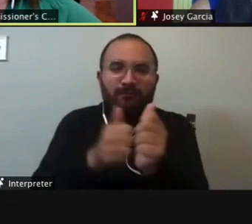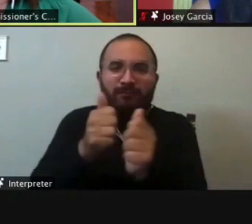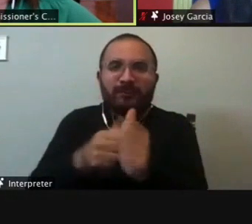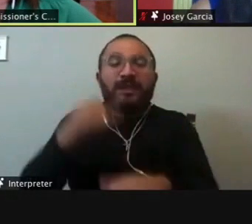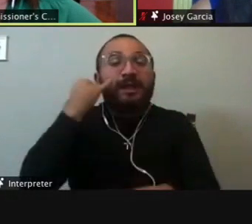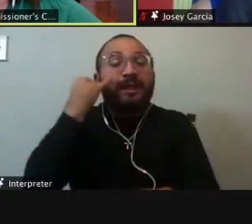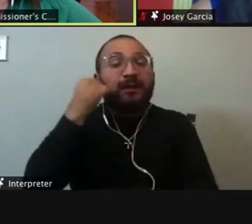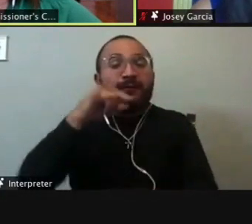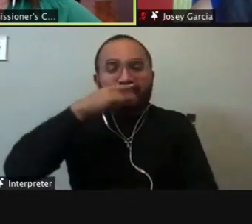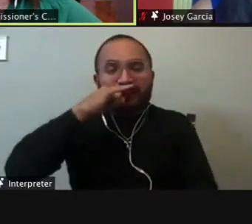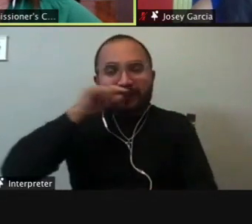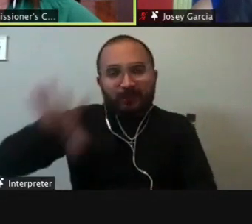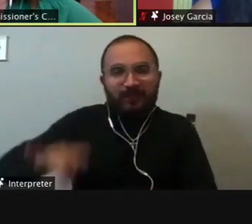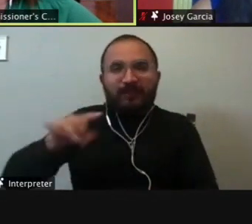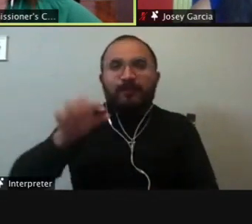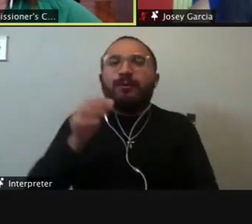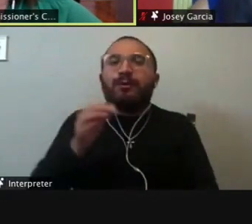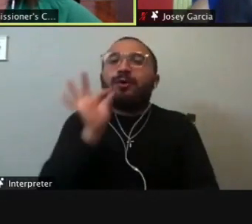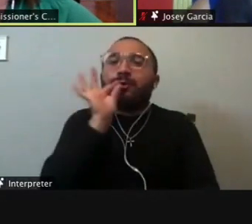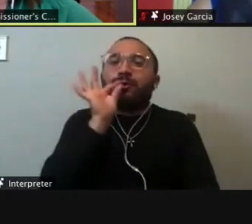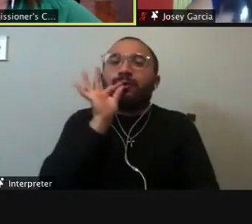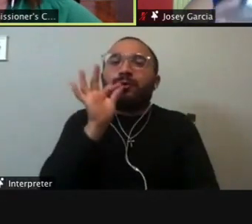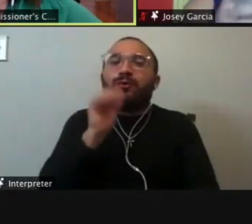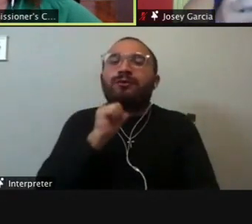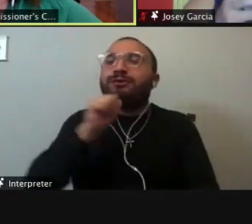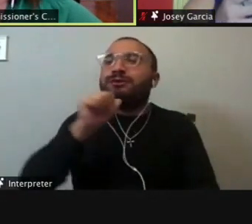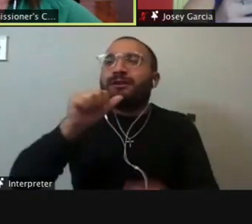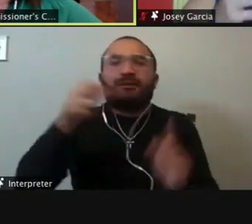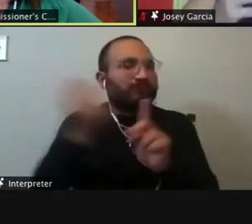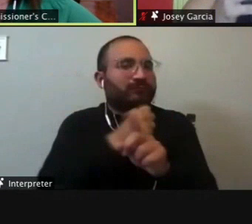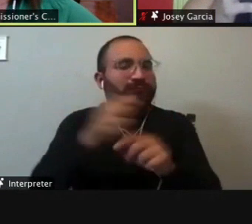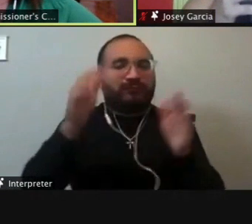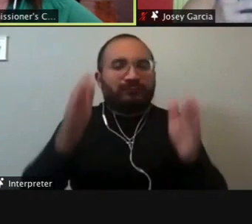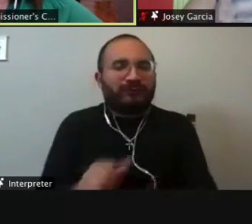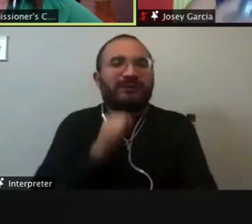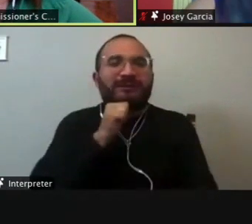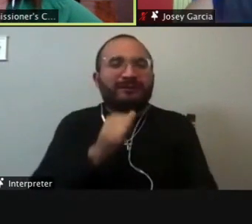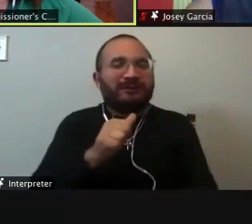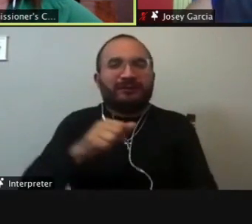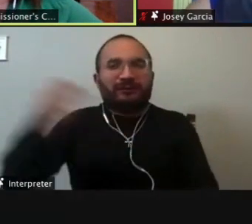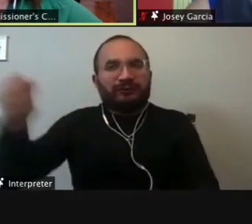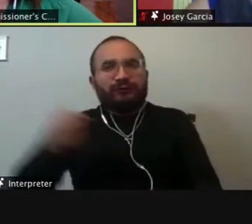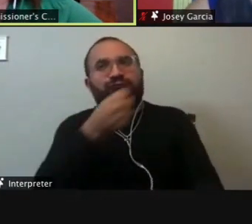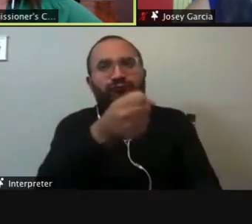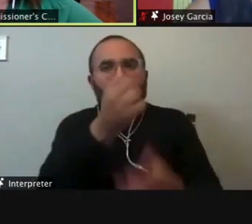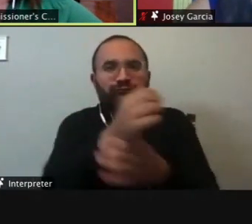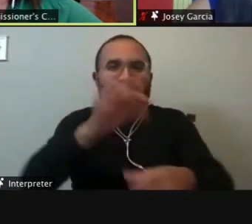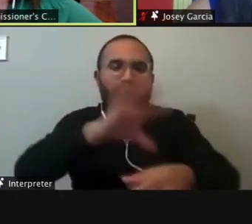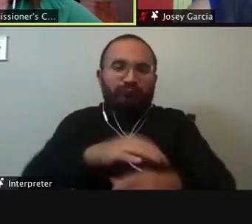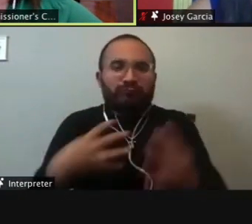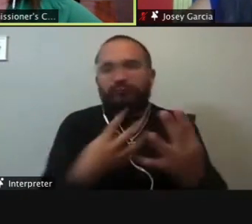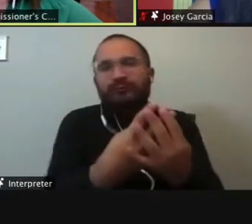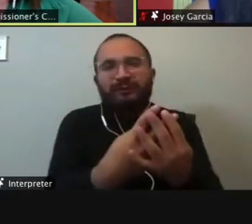a joint that he gets caught with that, that kid is not a violent person. He doesn't need to be sitting in jail. He needs to be at home. He